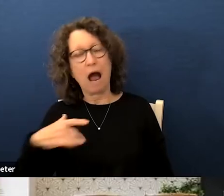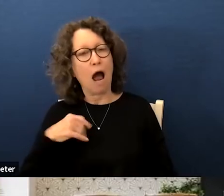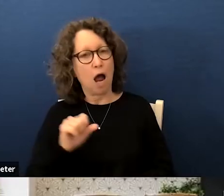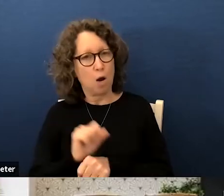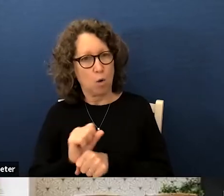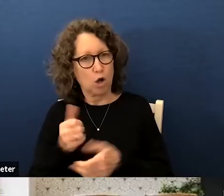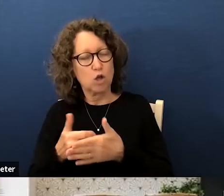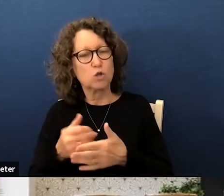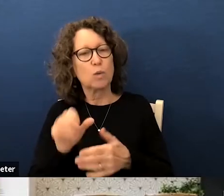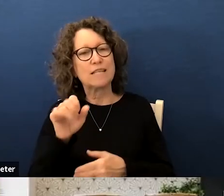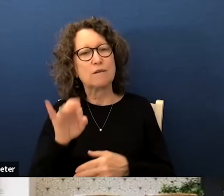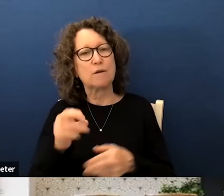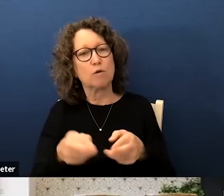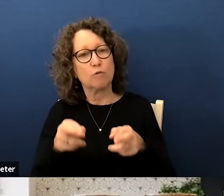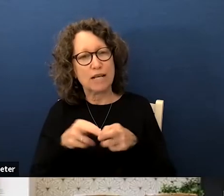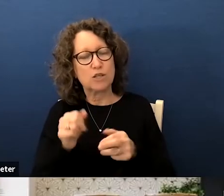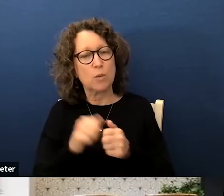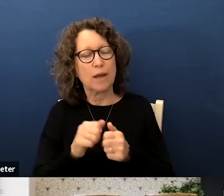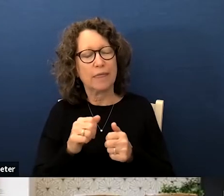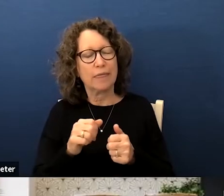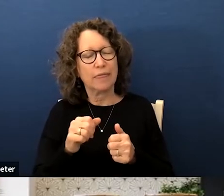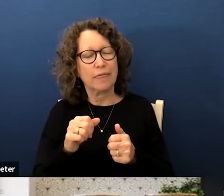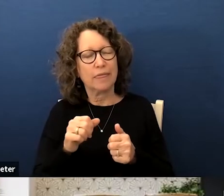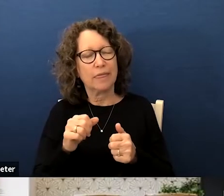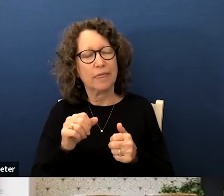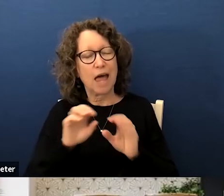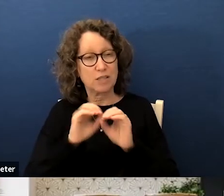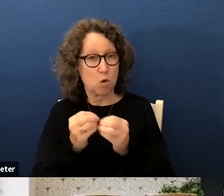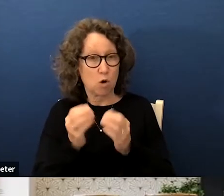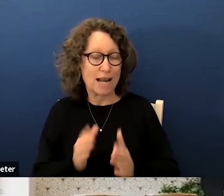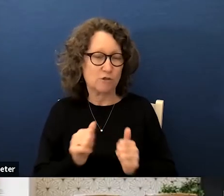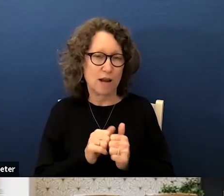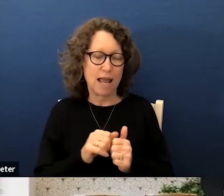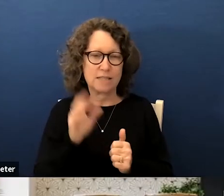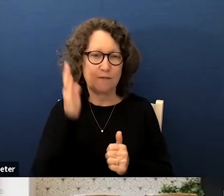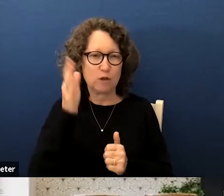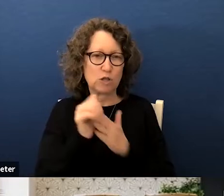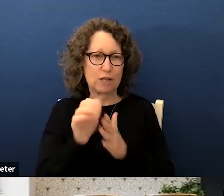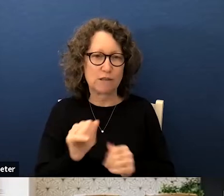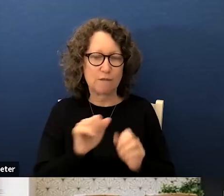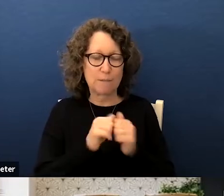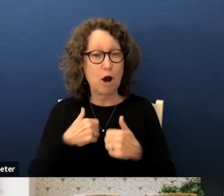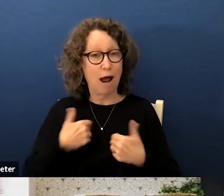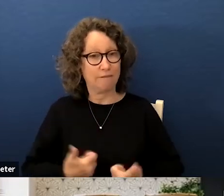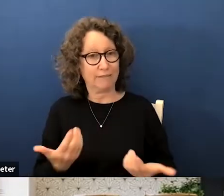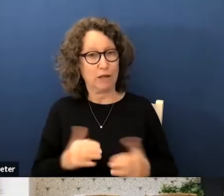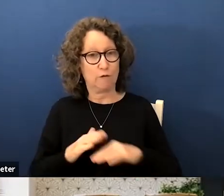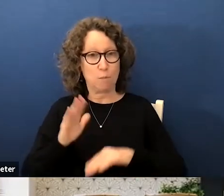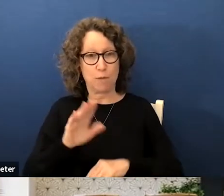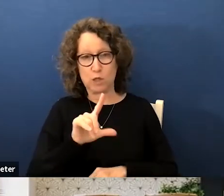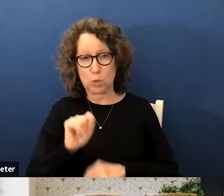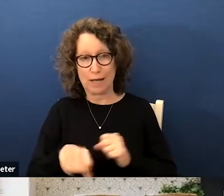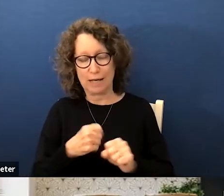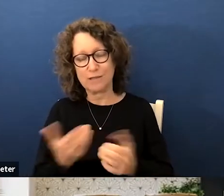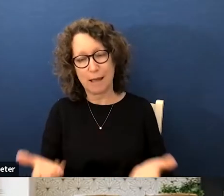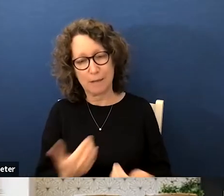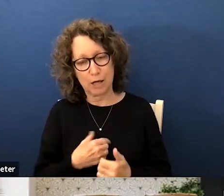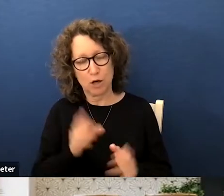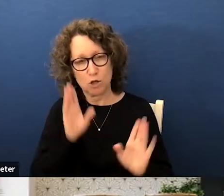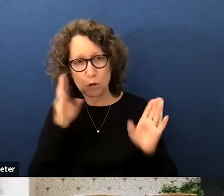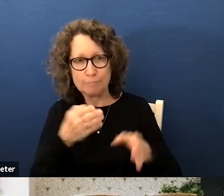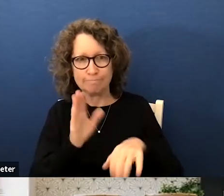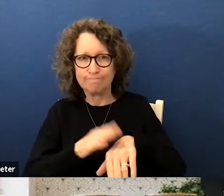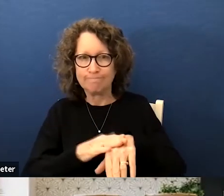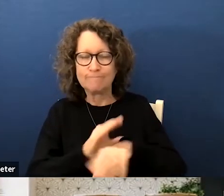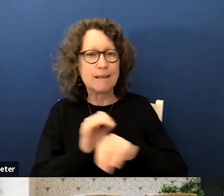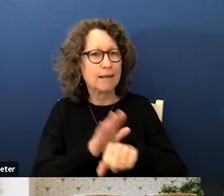barbara region as a youth organizer for future leaders of america and i have lived in the area of america for over 20 years now i am here today to draw attention to the